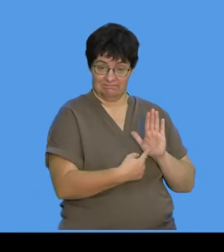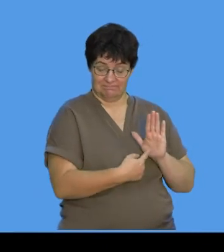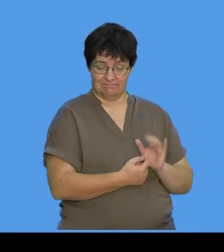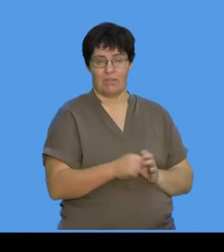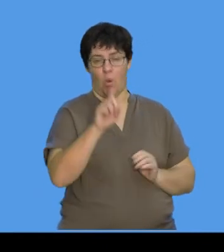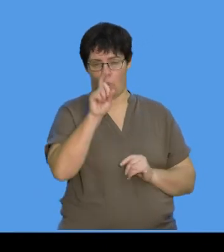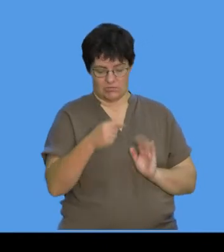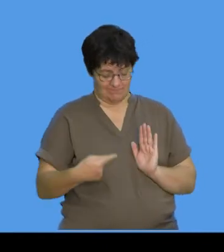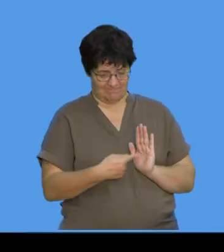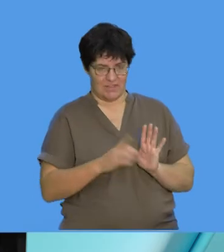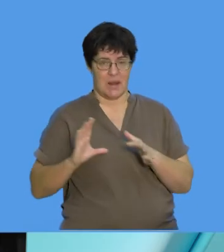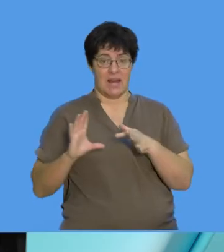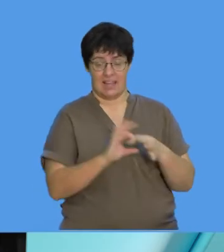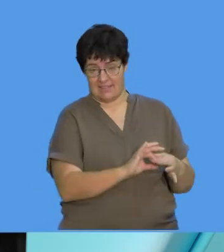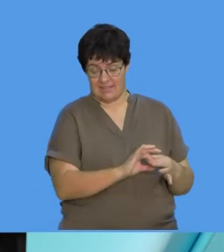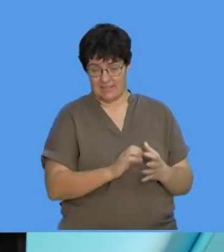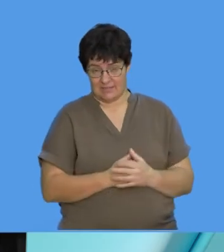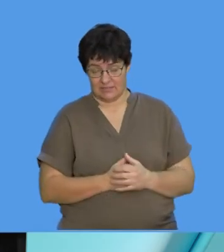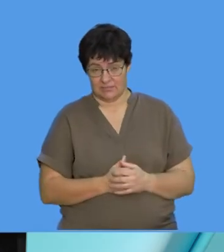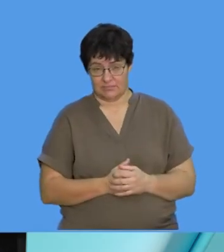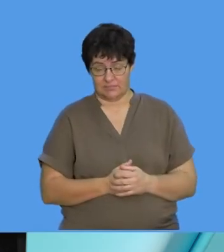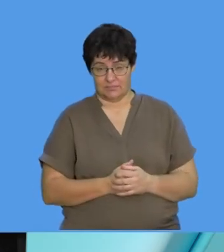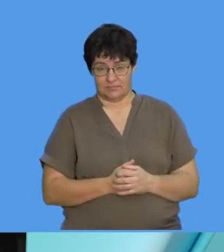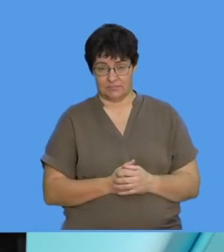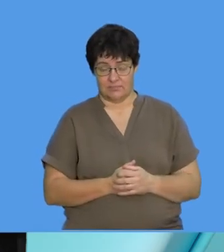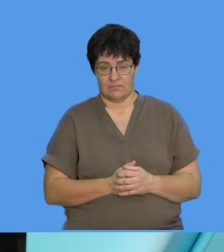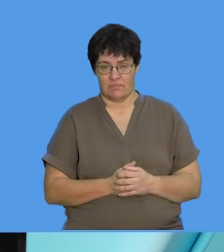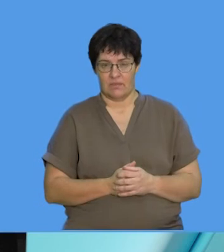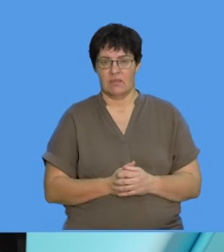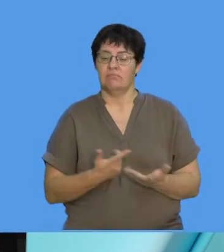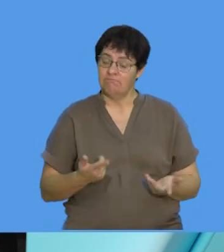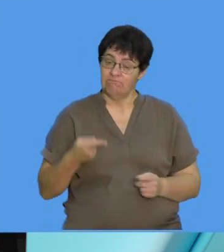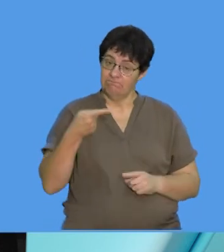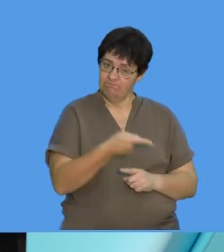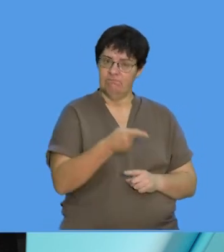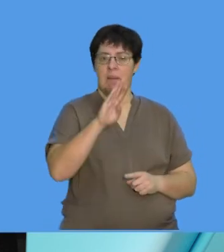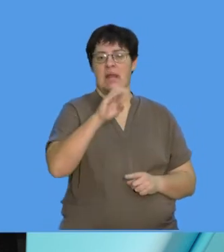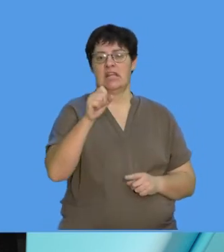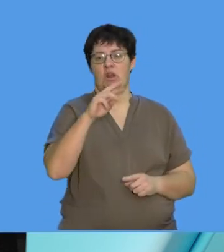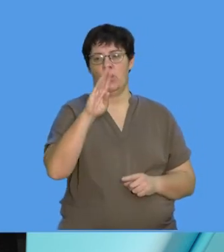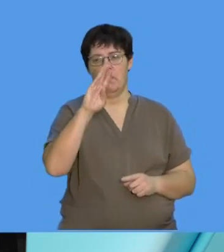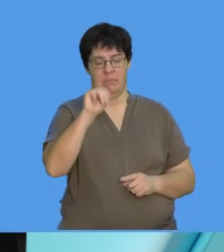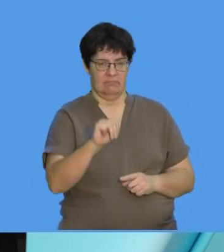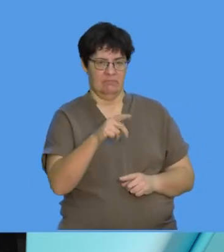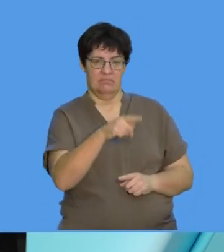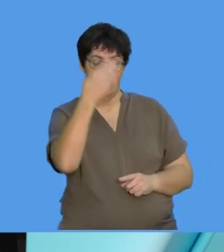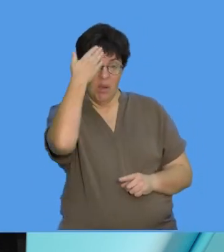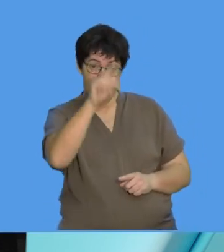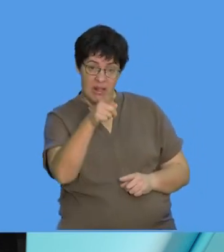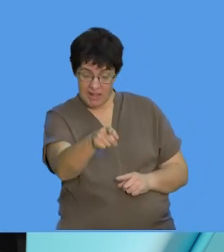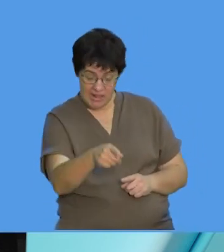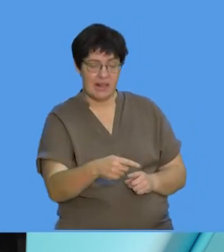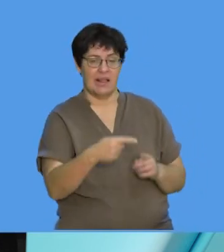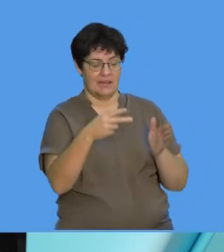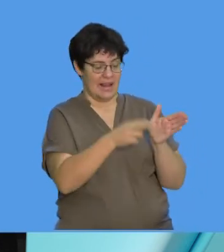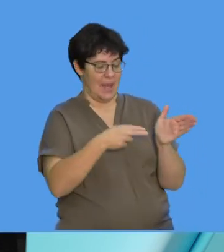couple of questions, are going to be related to a diagram of the bacteria. As I said to you, one of the things you must be able